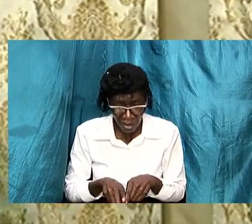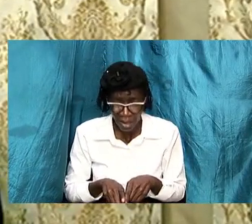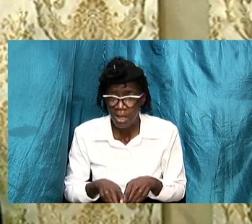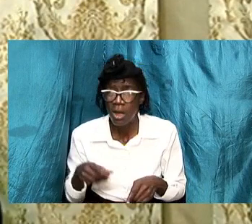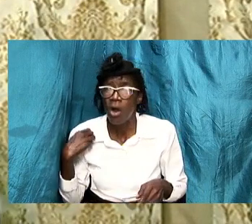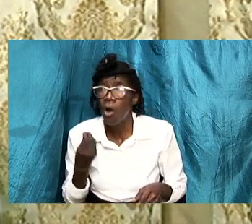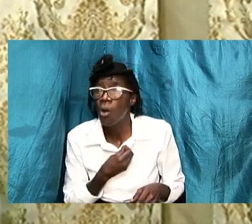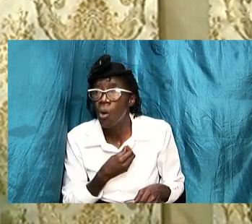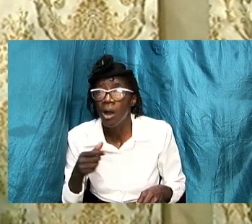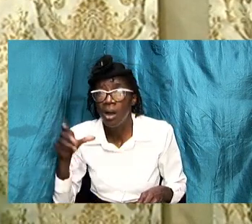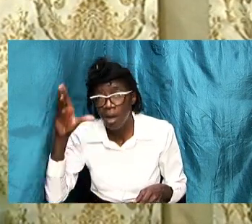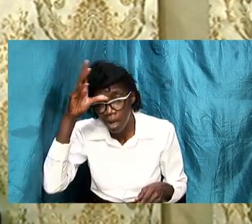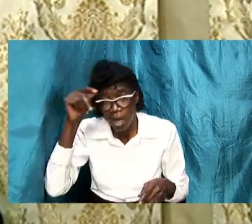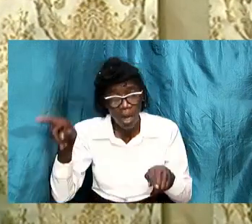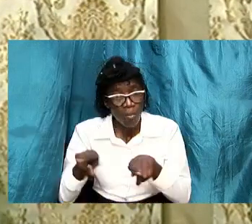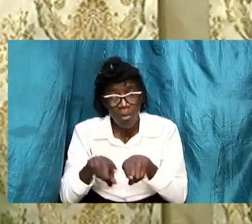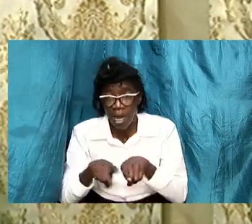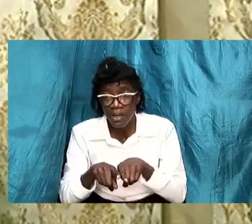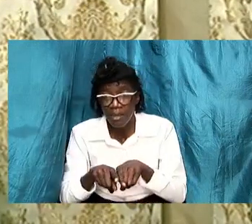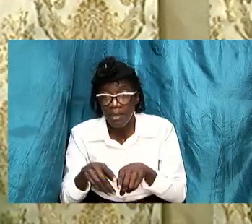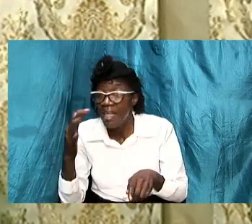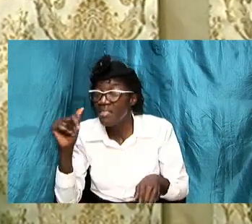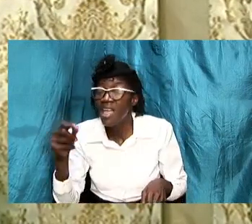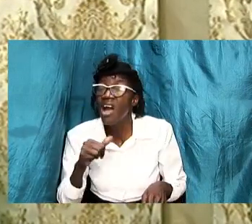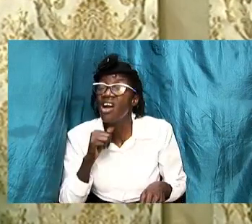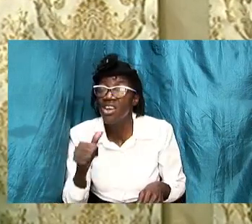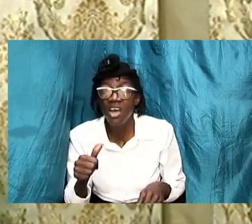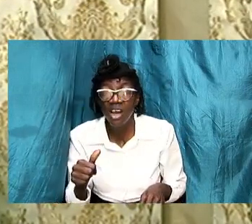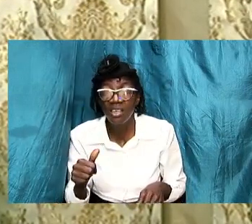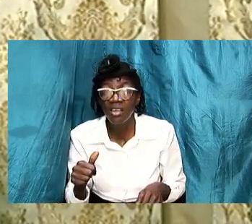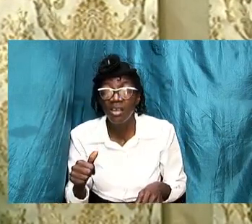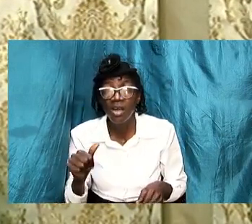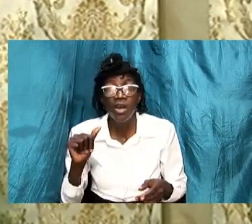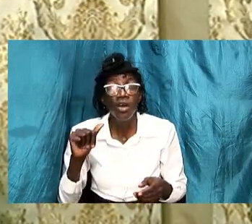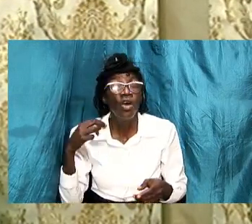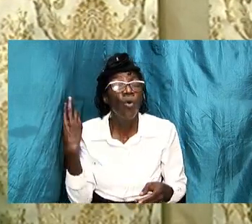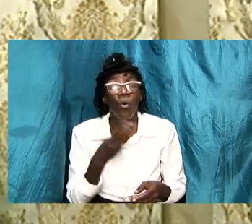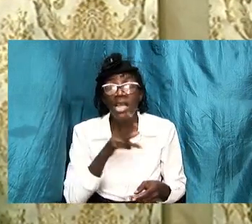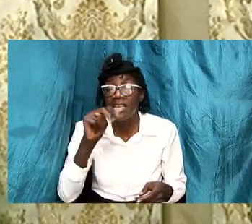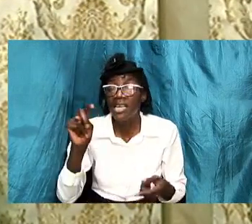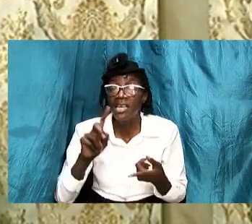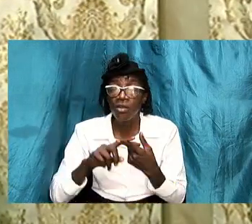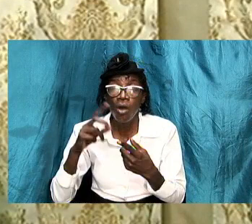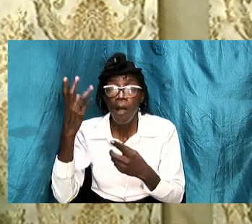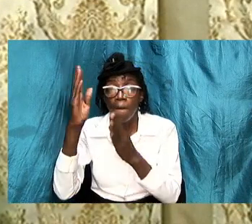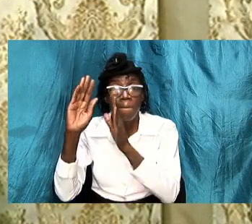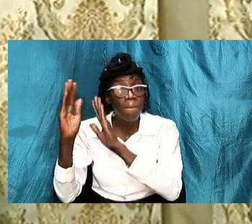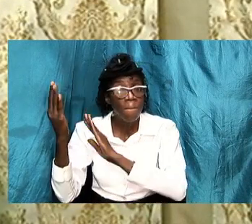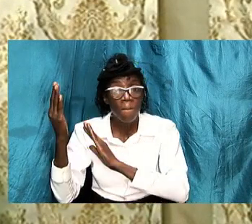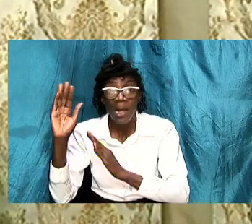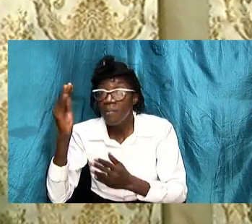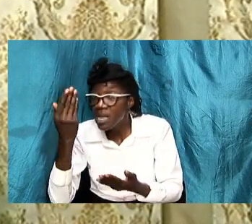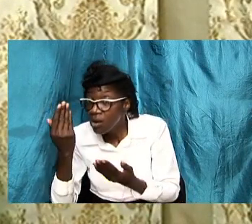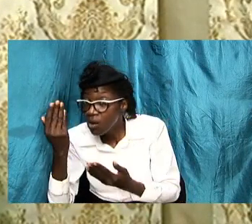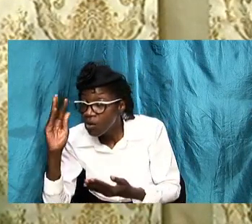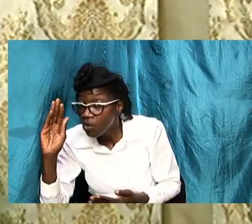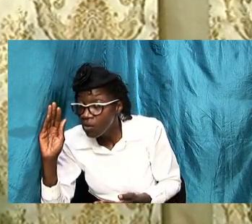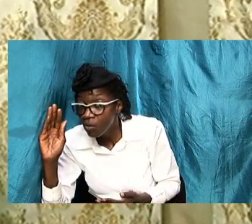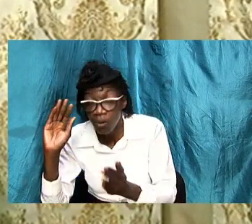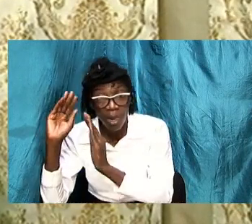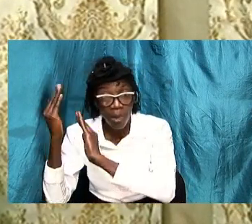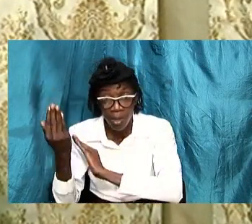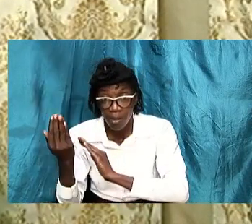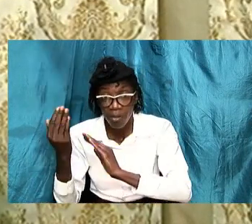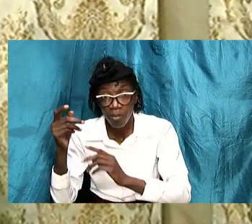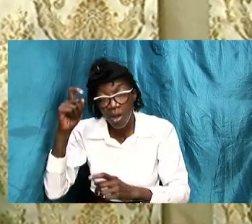and we need to become wise and how do we get wise by how much we take time out